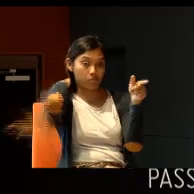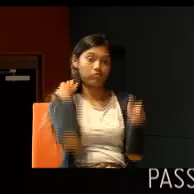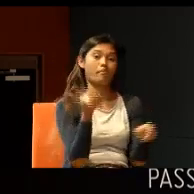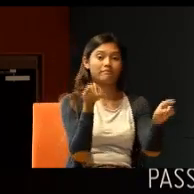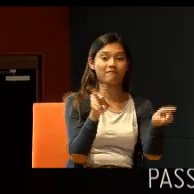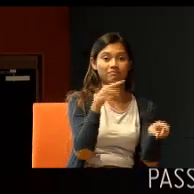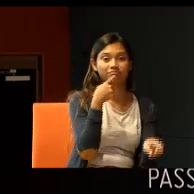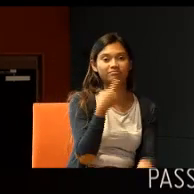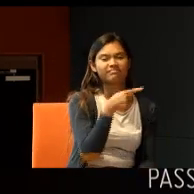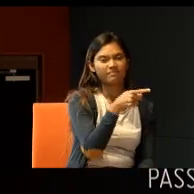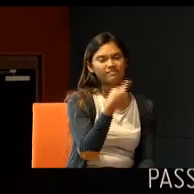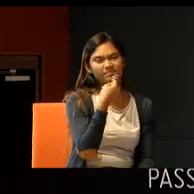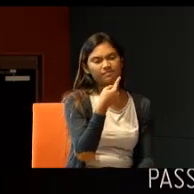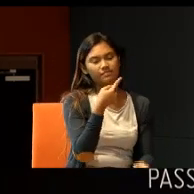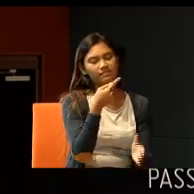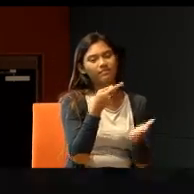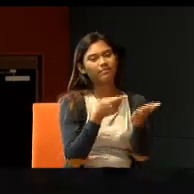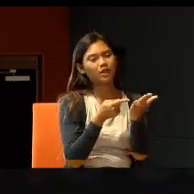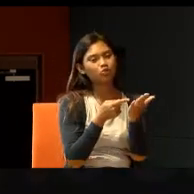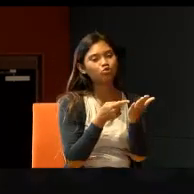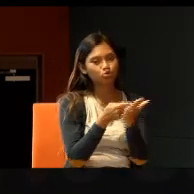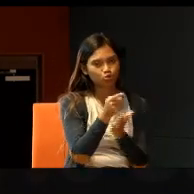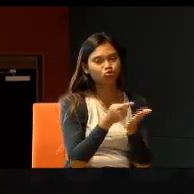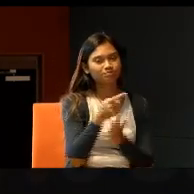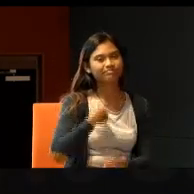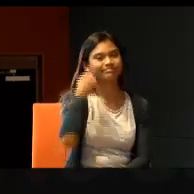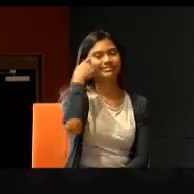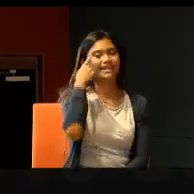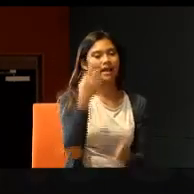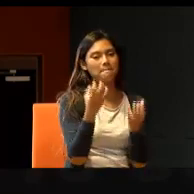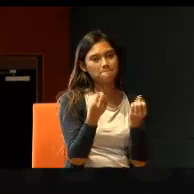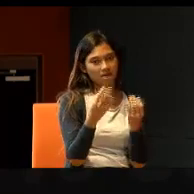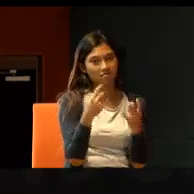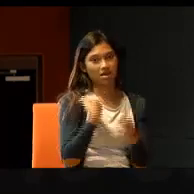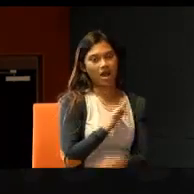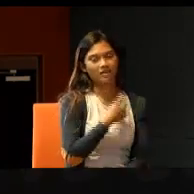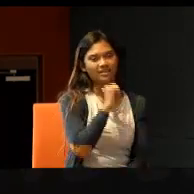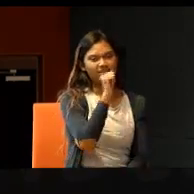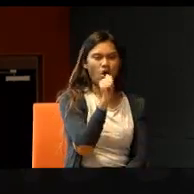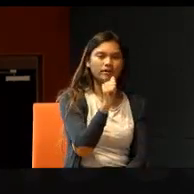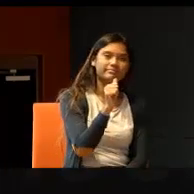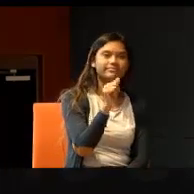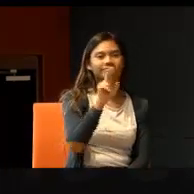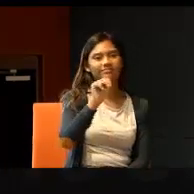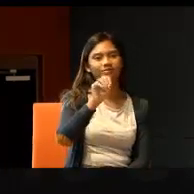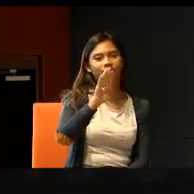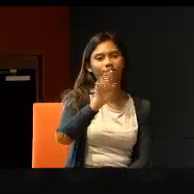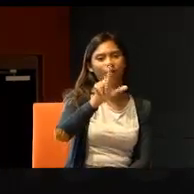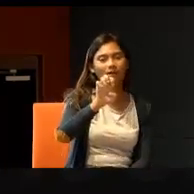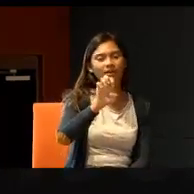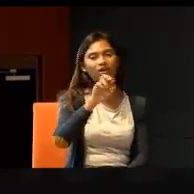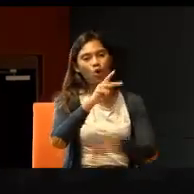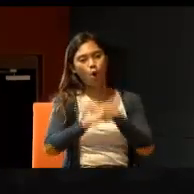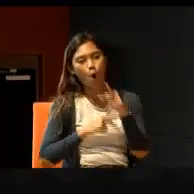that is quite true. I think many of us, are not that noble, or kind, as to go